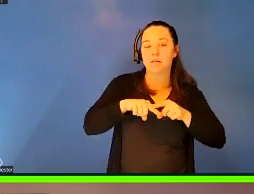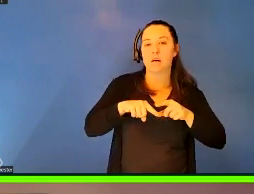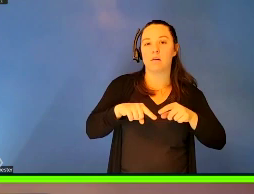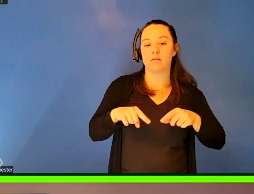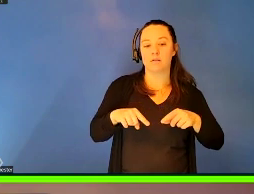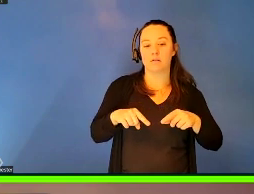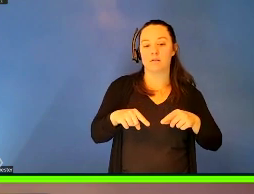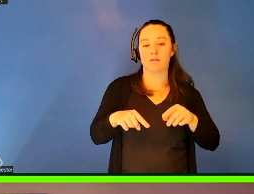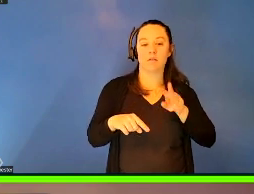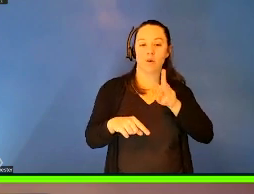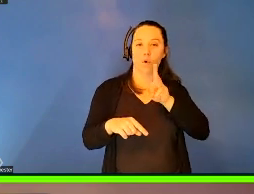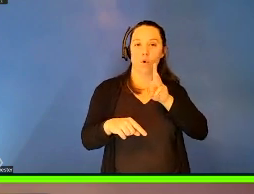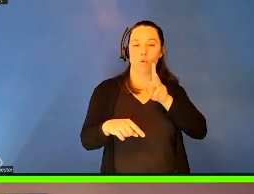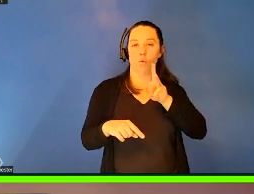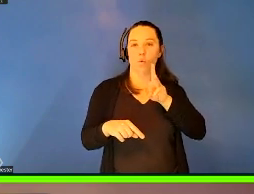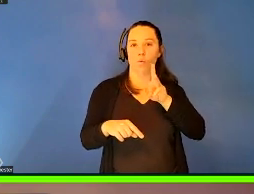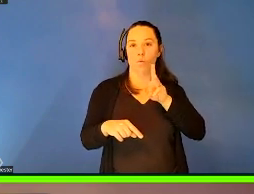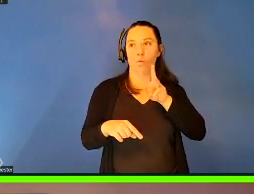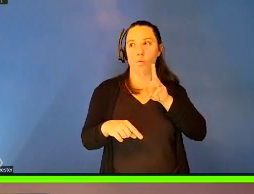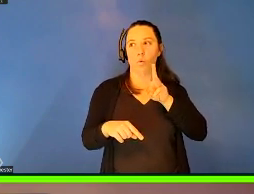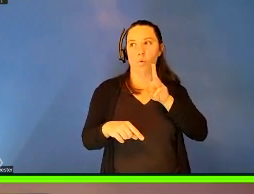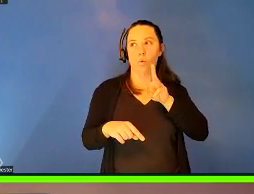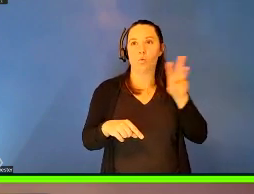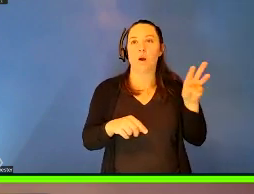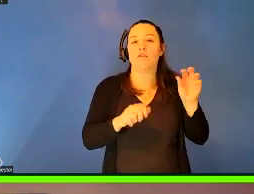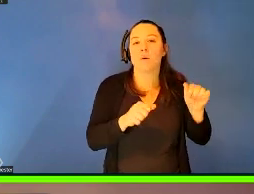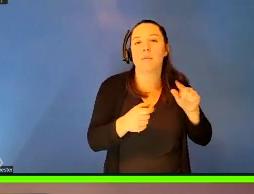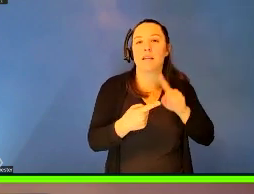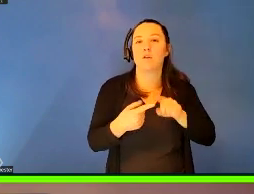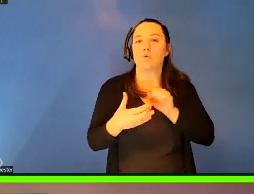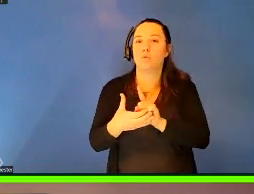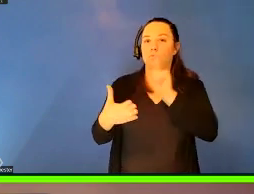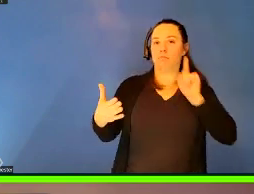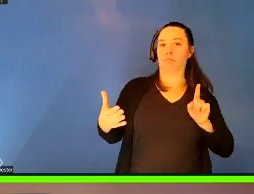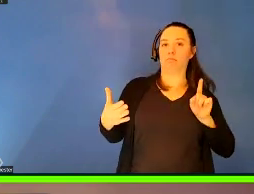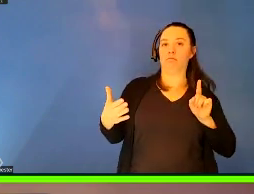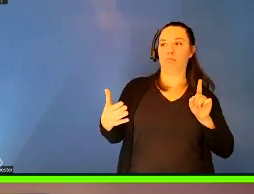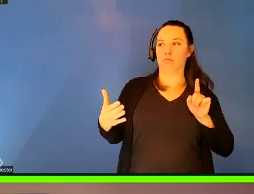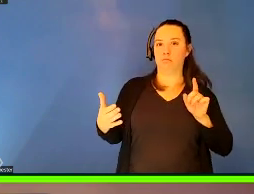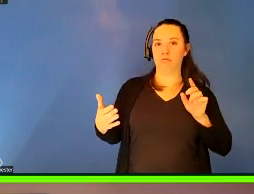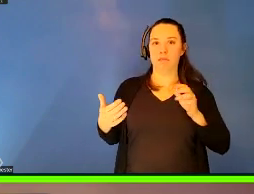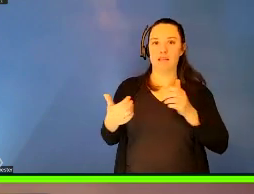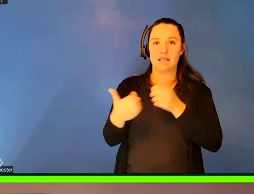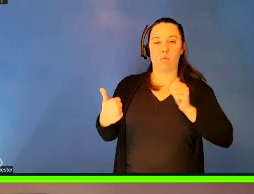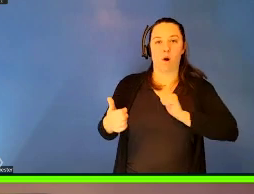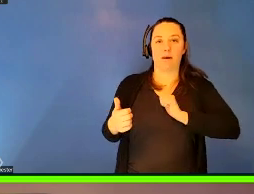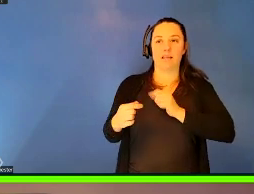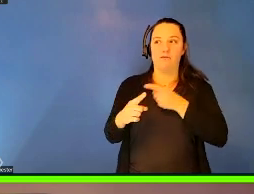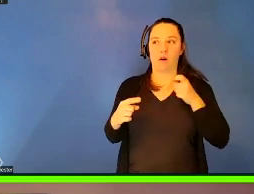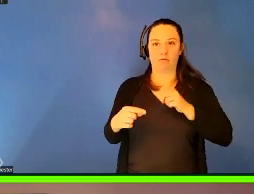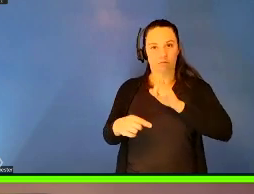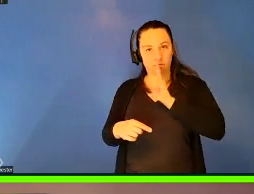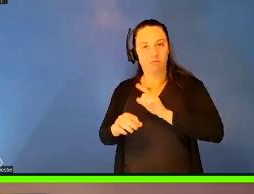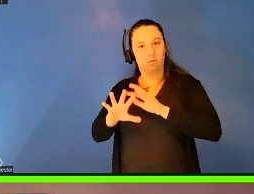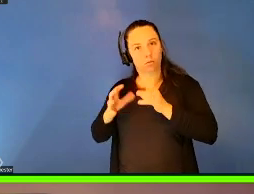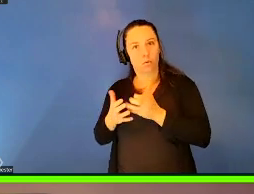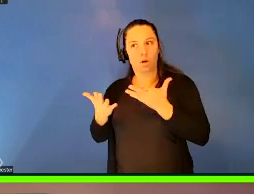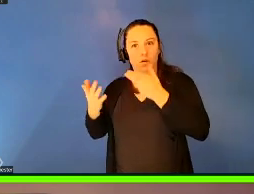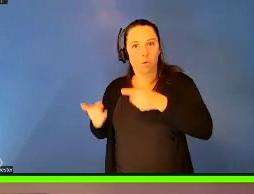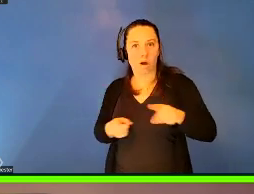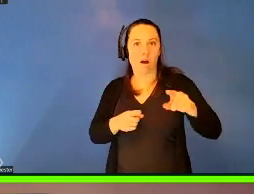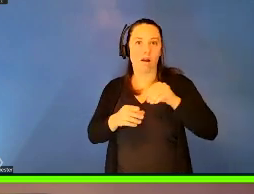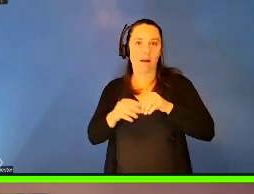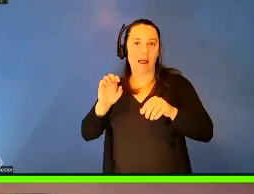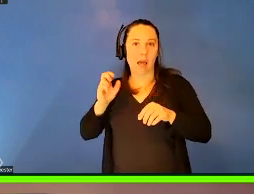a Western ability to remove oneself from the realities of an epidemic, but rather one that's situated, I think, exactly in those